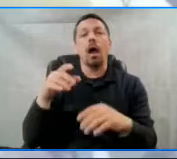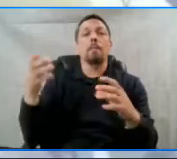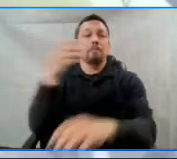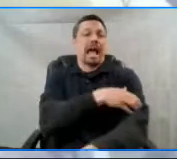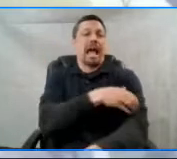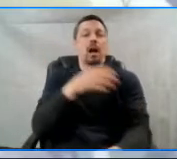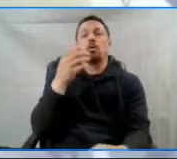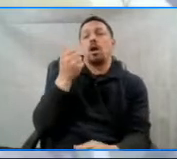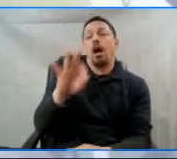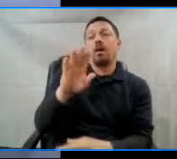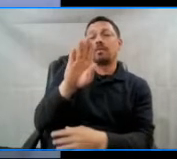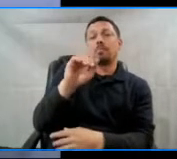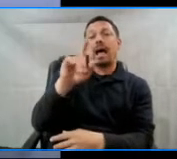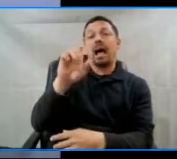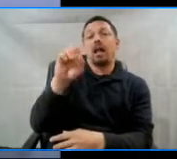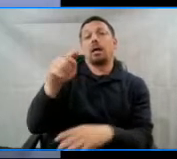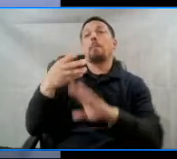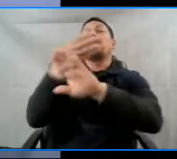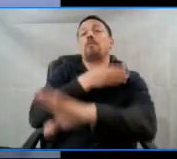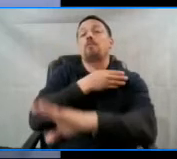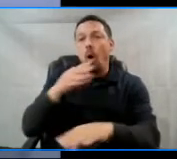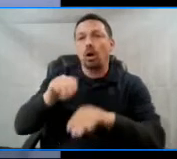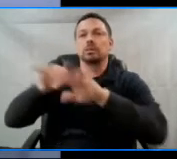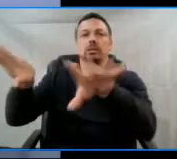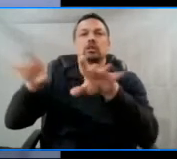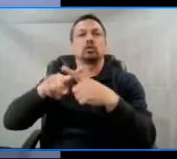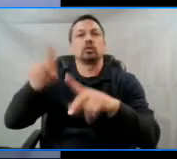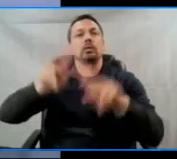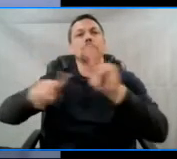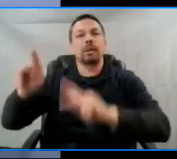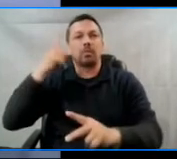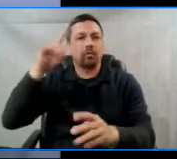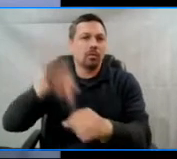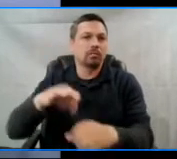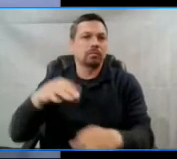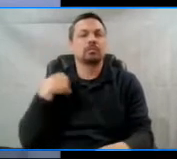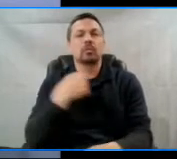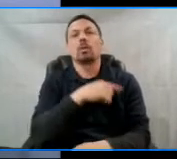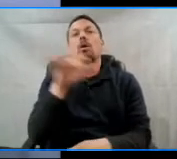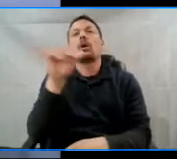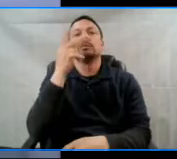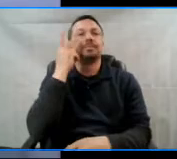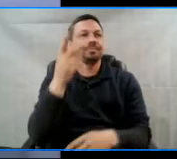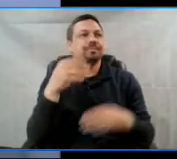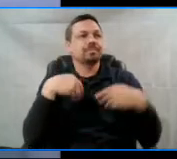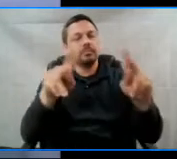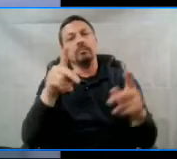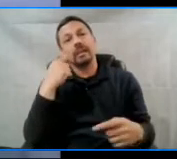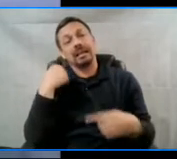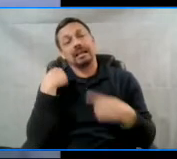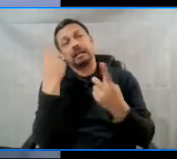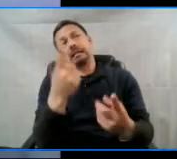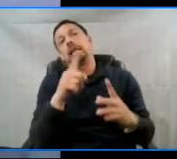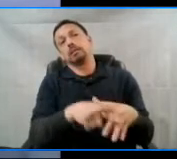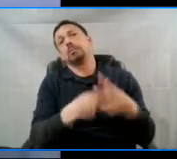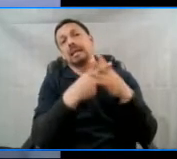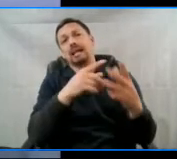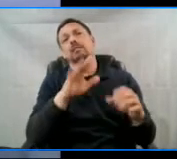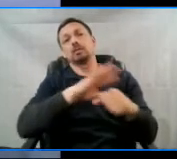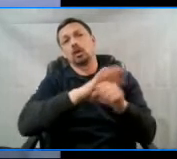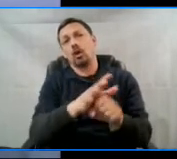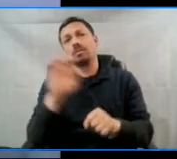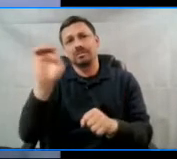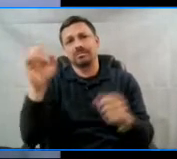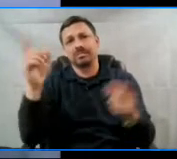approved for circulation. We still see opportunity in the midst of crisis. Since the start of the COVID-19 shutdowns in